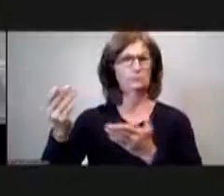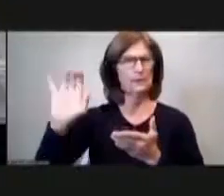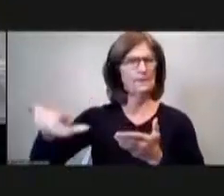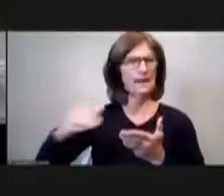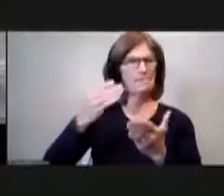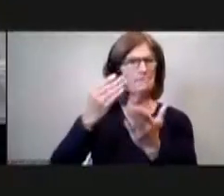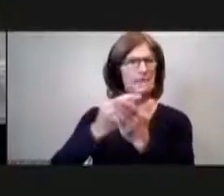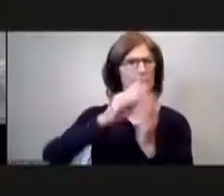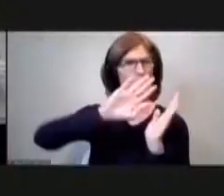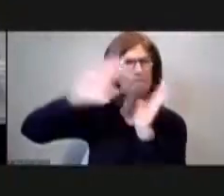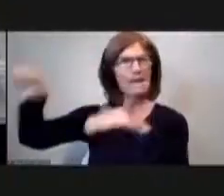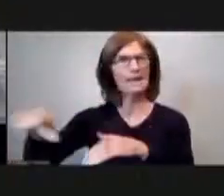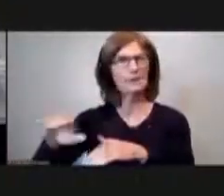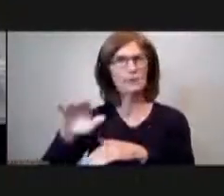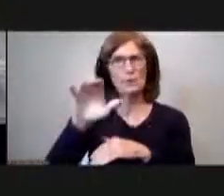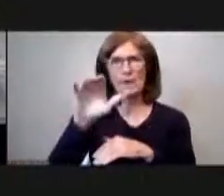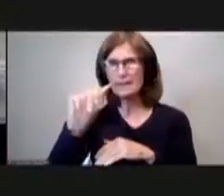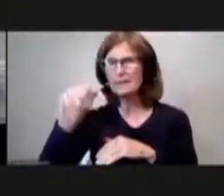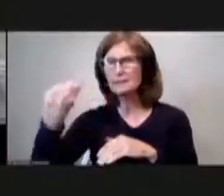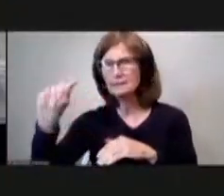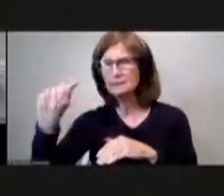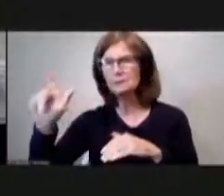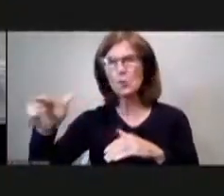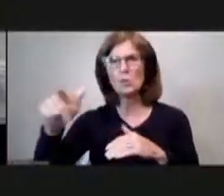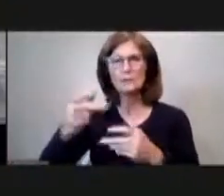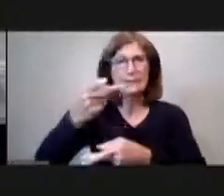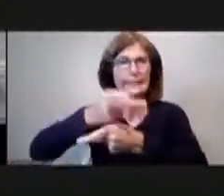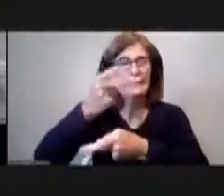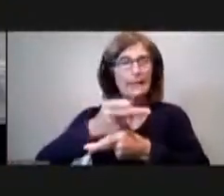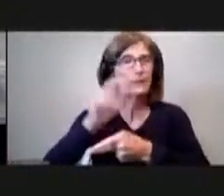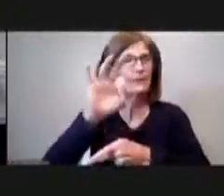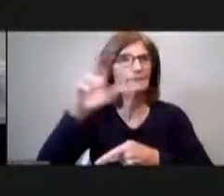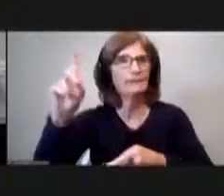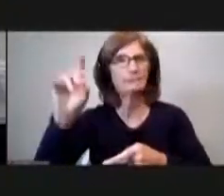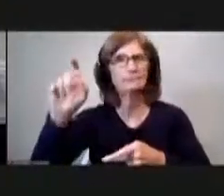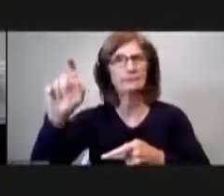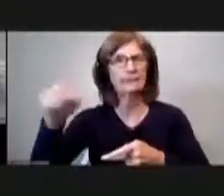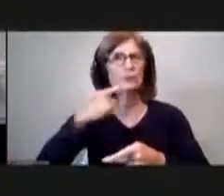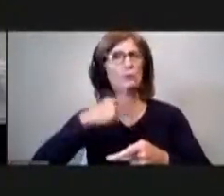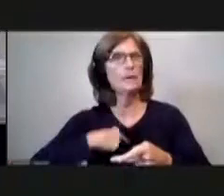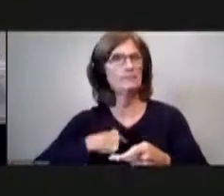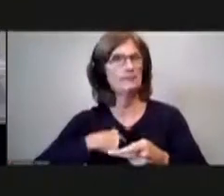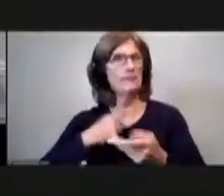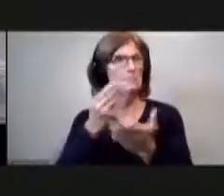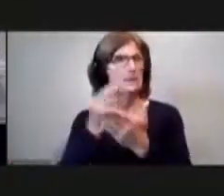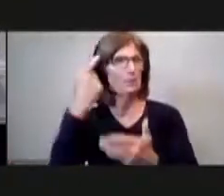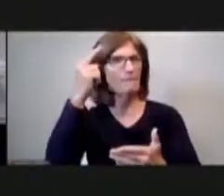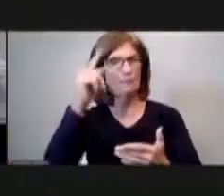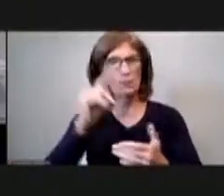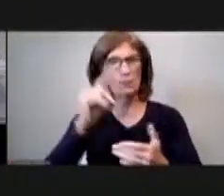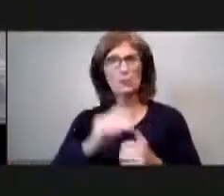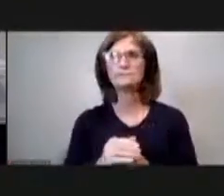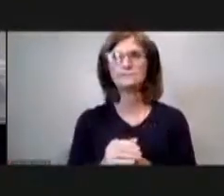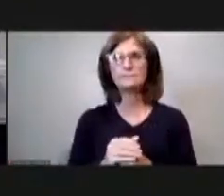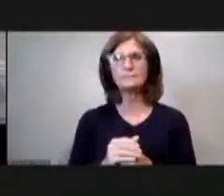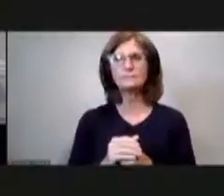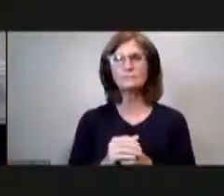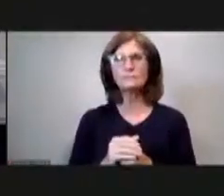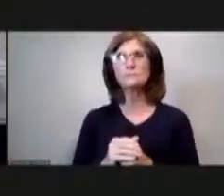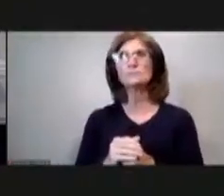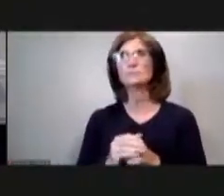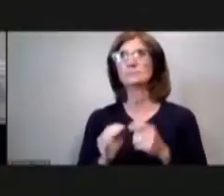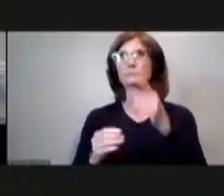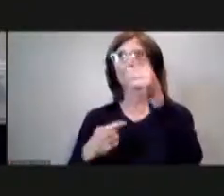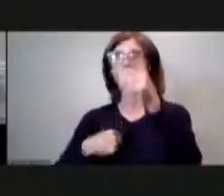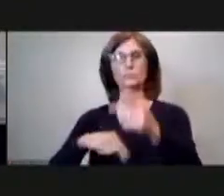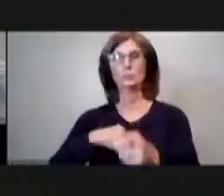athletic associations or the maintenance of the fields or um can you speak to that yeah i mean we we do not charge